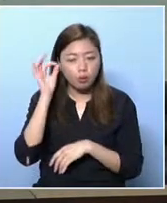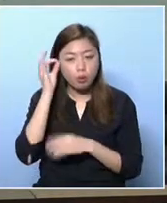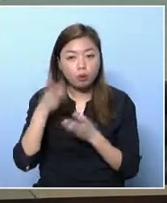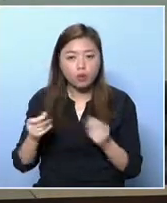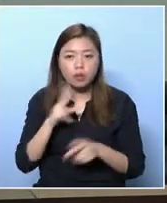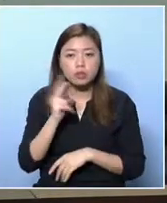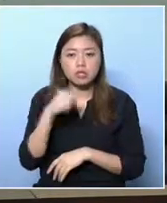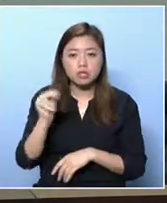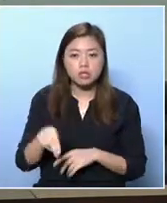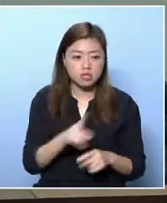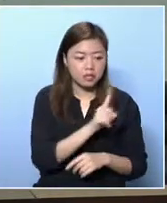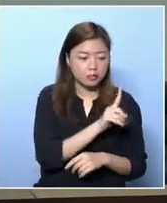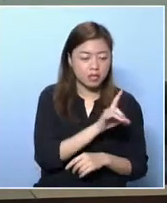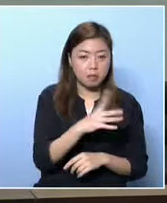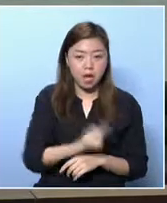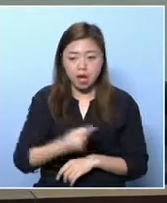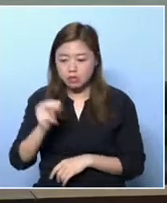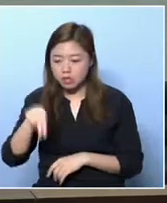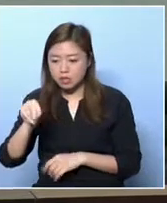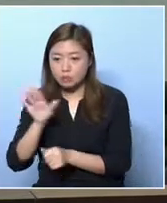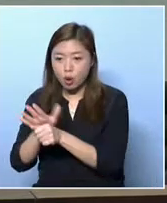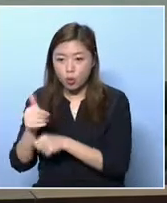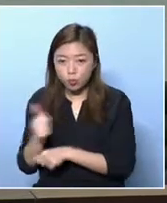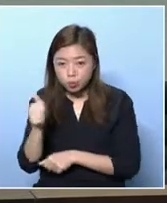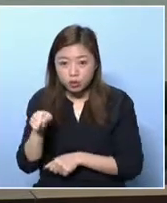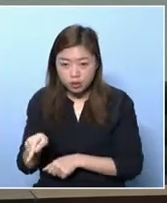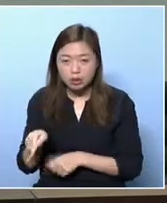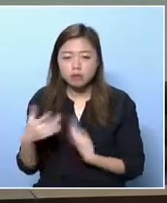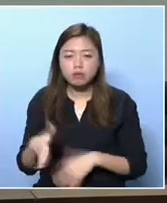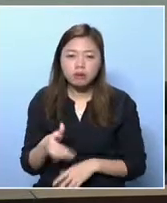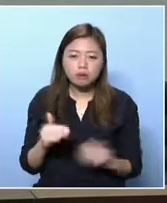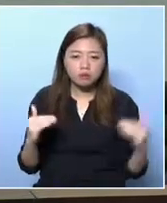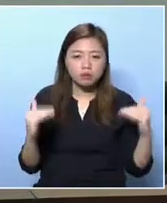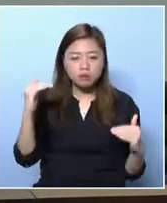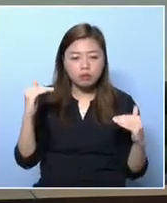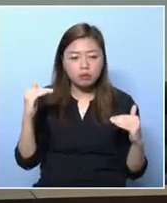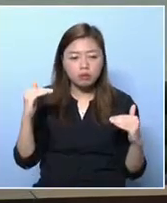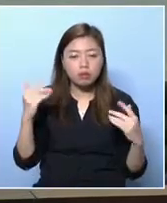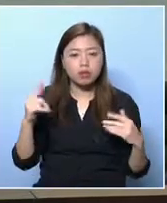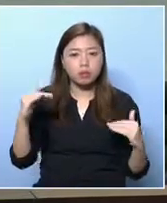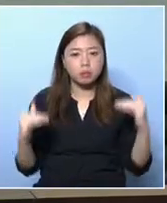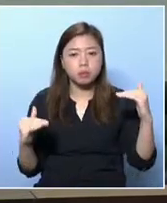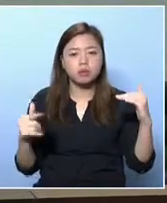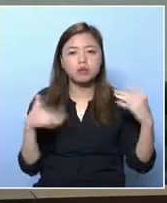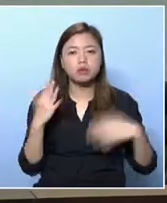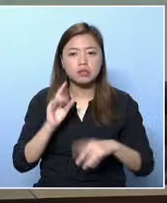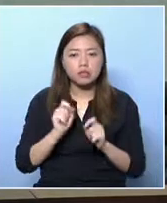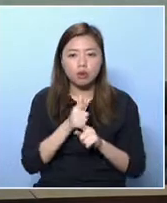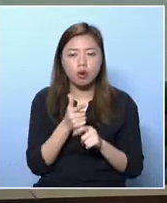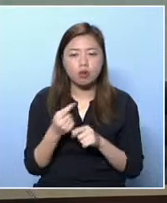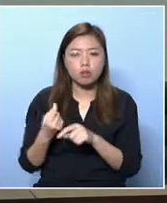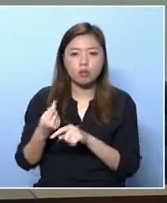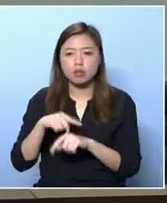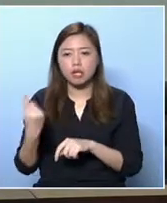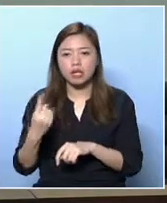in poverty who are not receiving CSSA. How many would be helped to be lifted out of poverty? 7